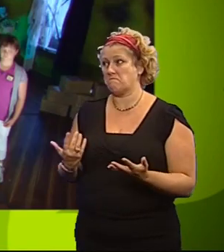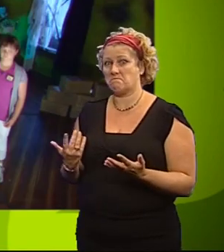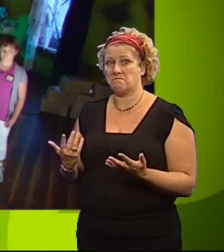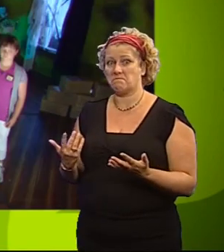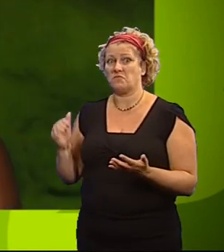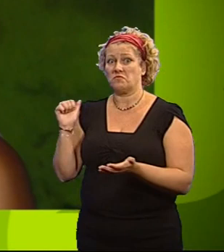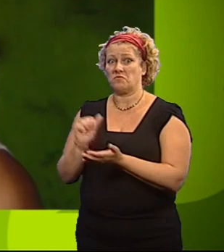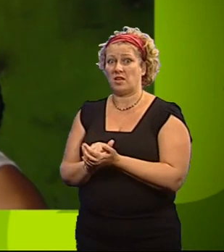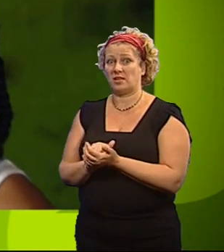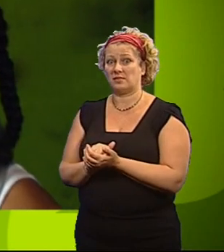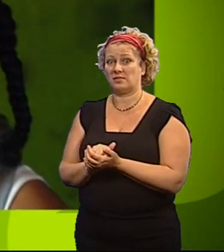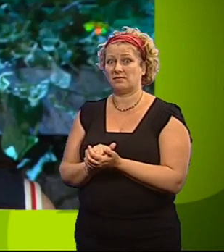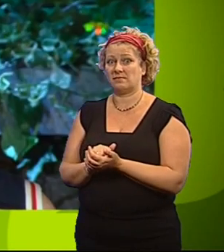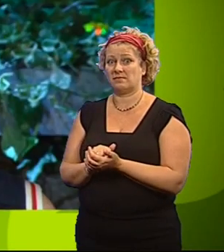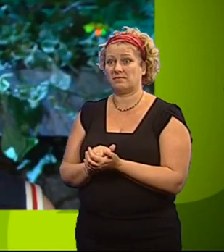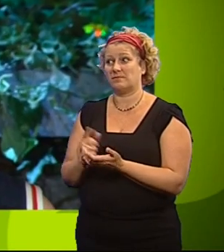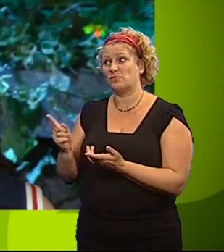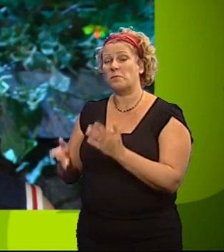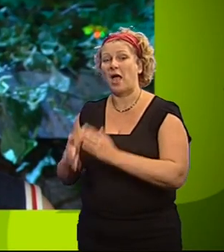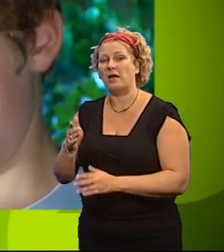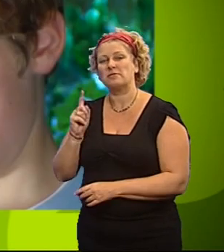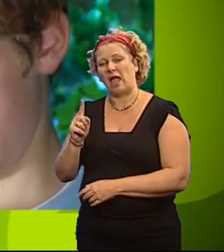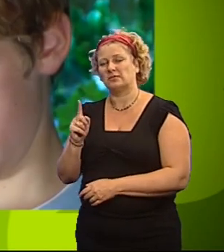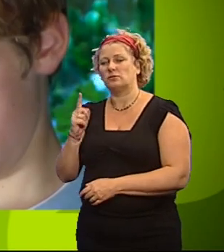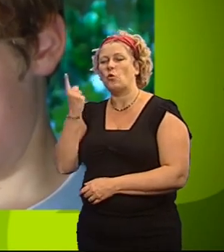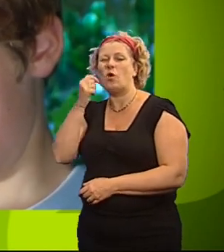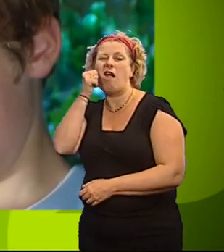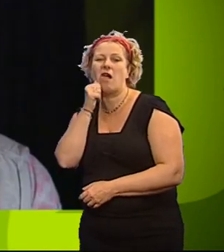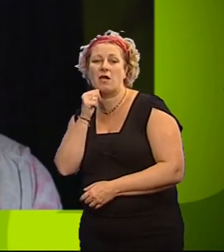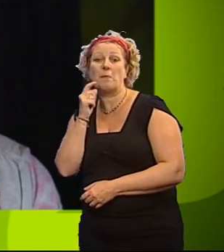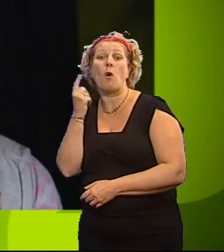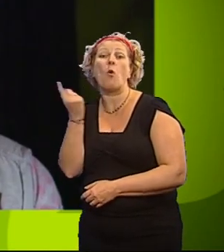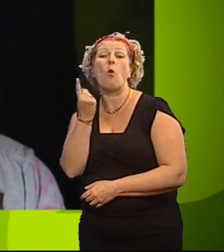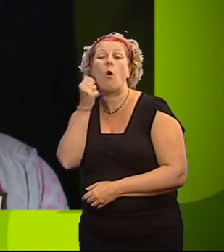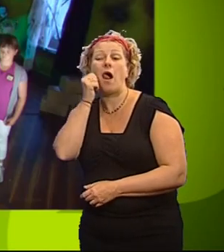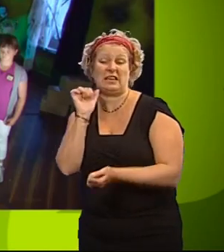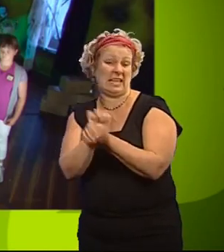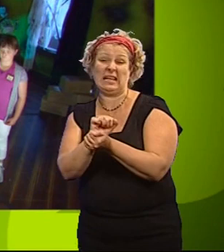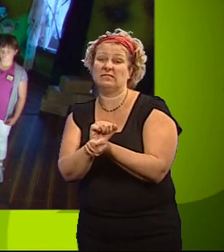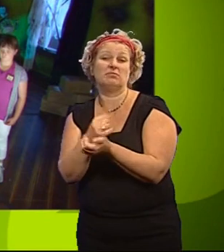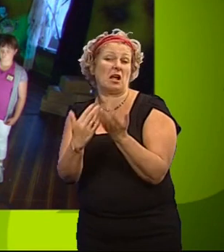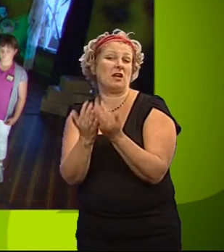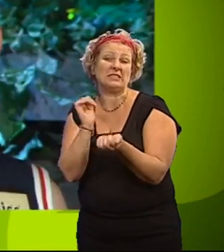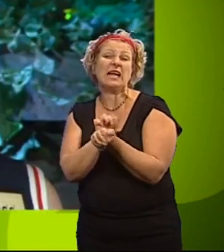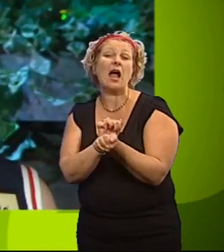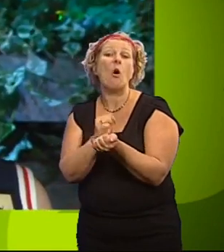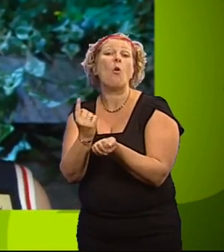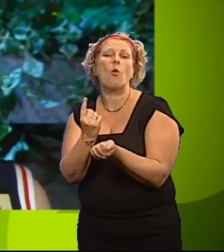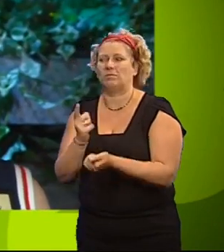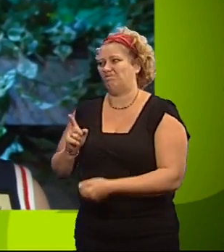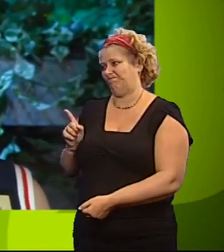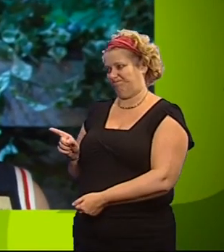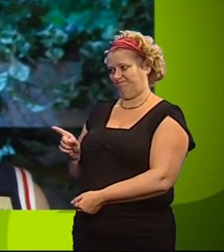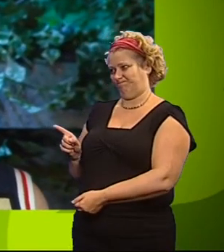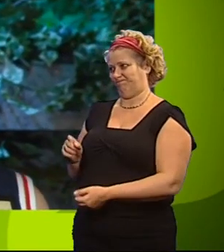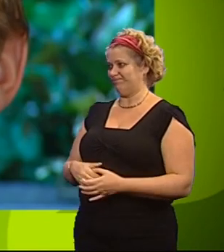passed, the saboteur is automatically locked in the room and I can now reveal the saboteur was Oace.